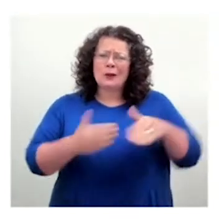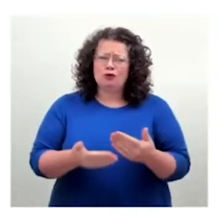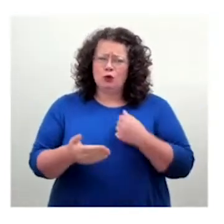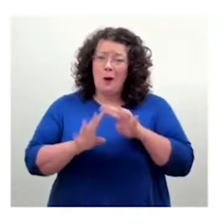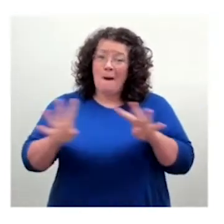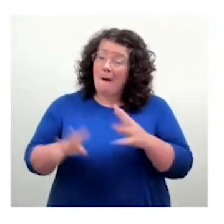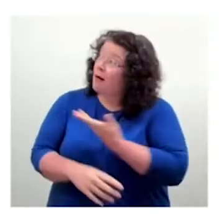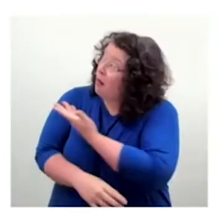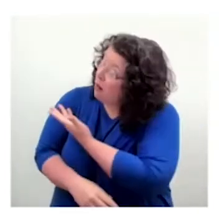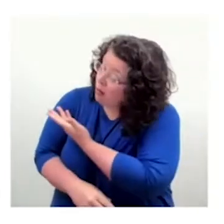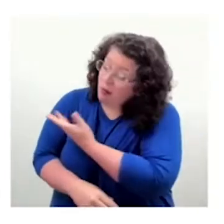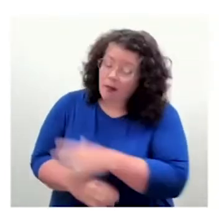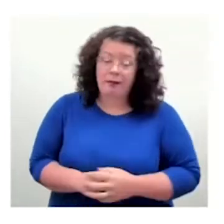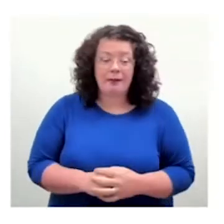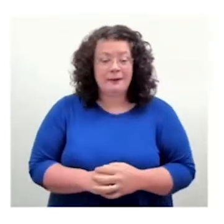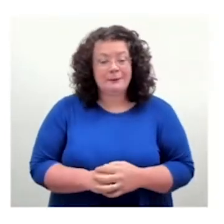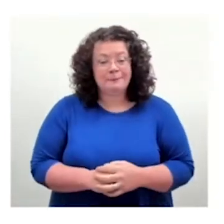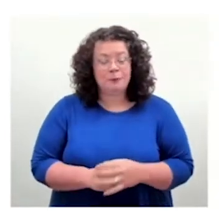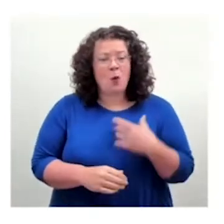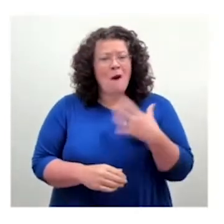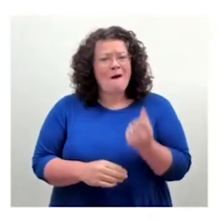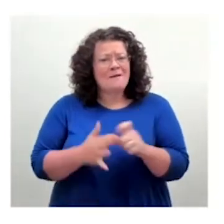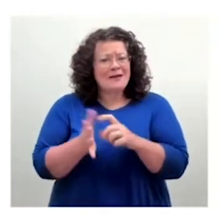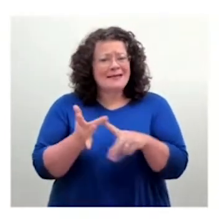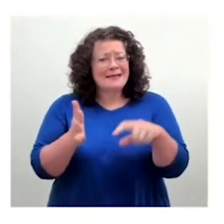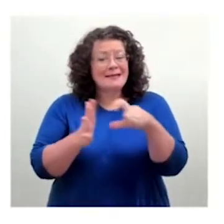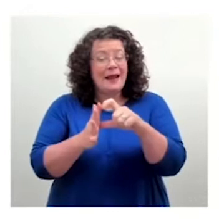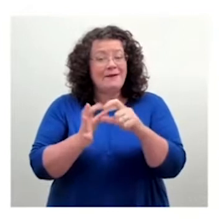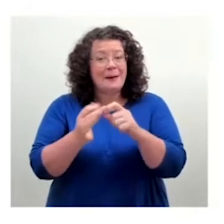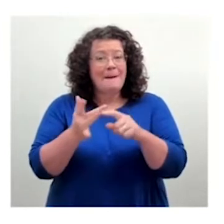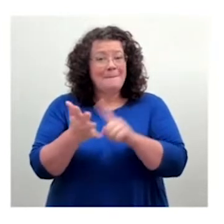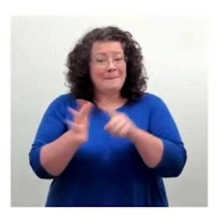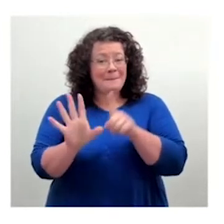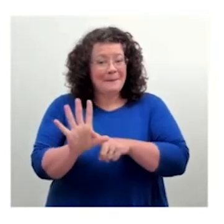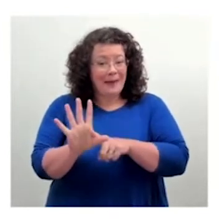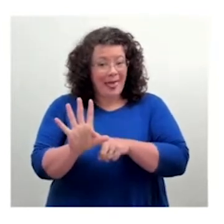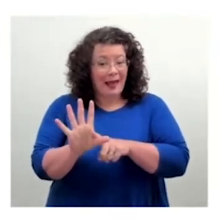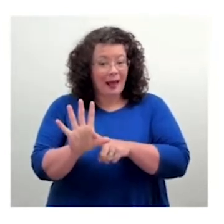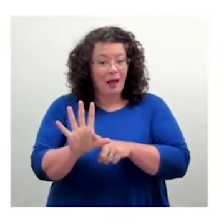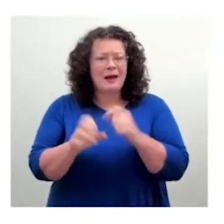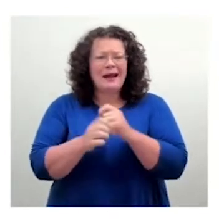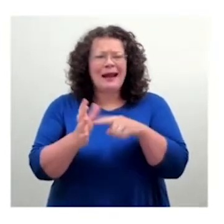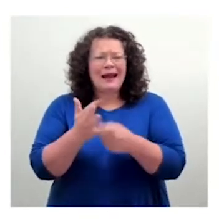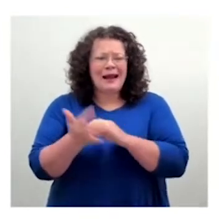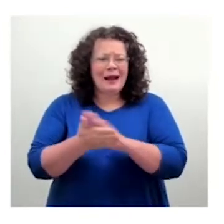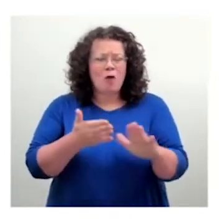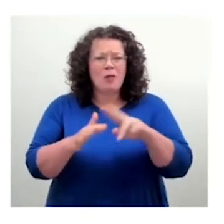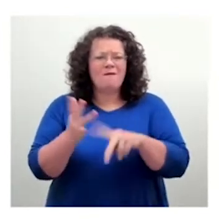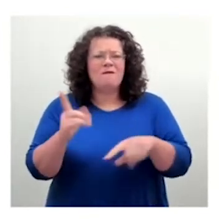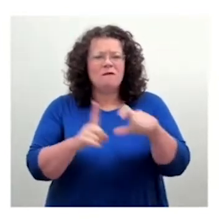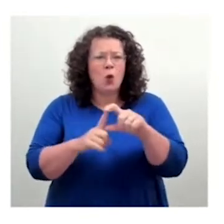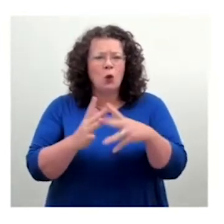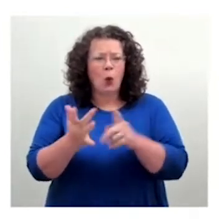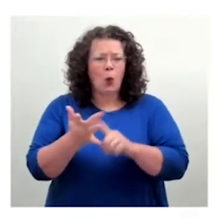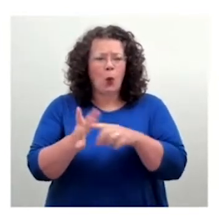Williams, isn't it? It's that extra bit. Gareth Ford Williams from the BBC, and also Bruno Marg.